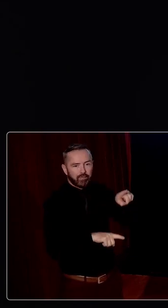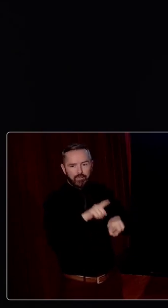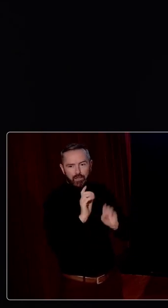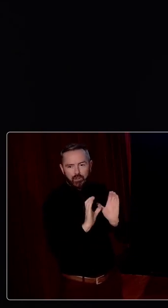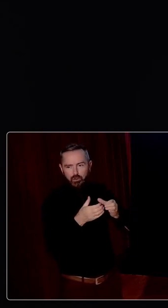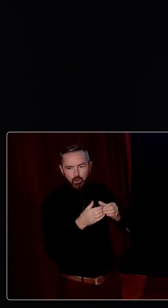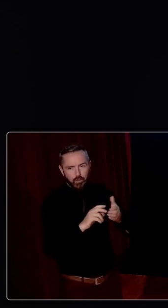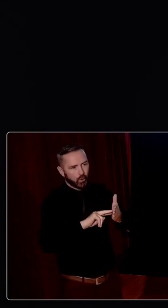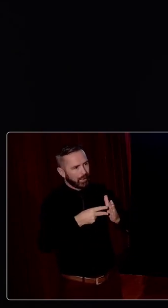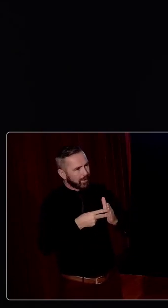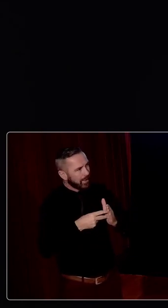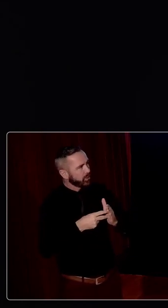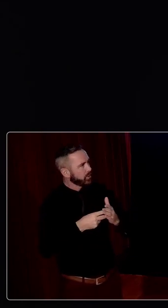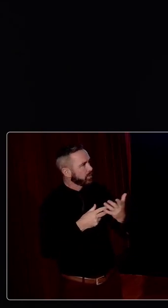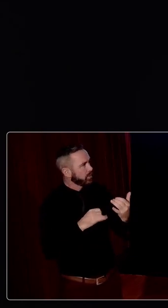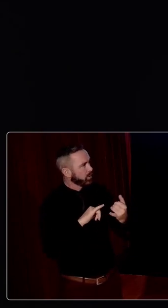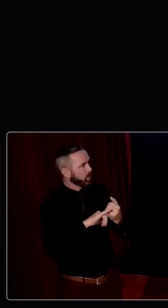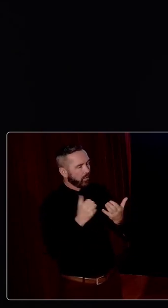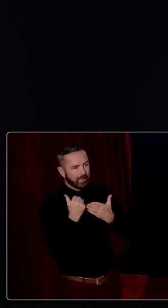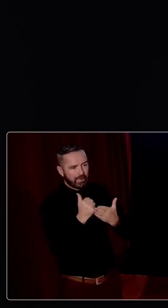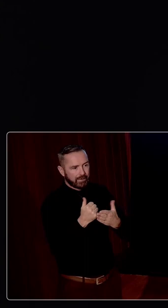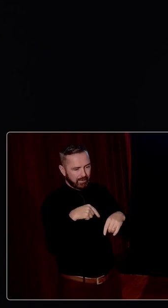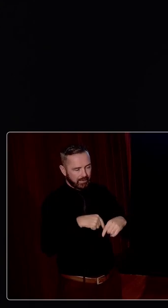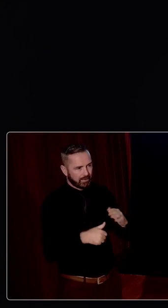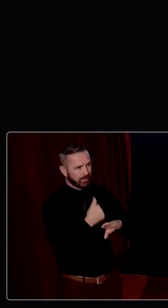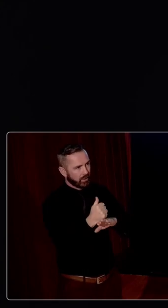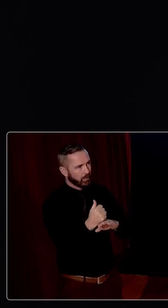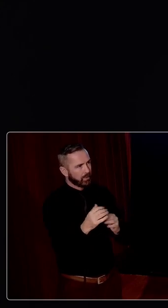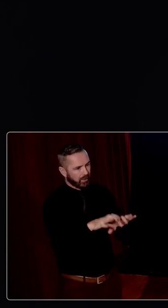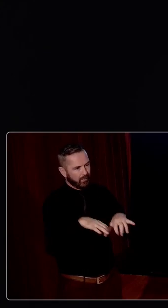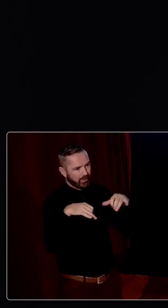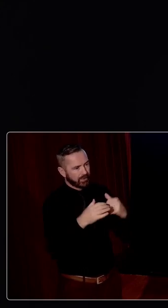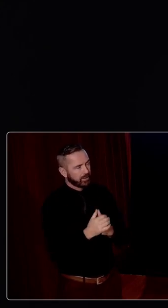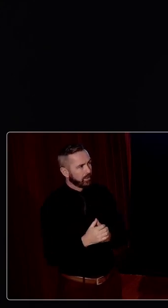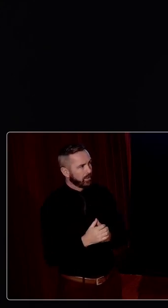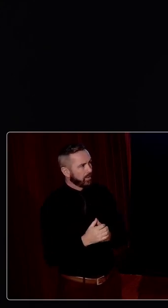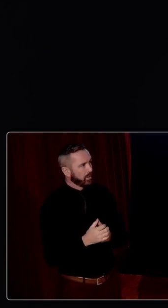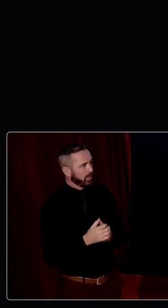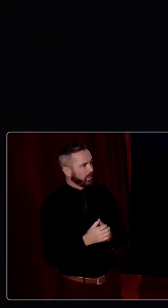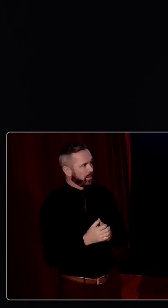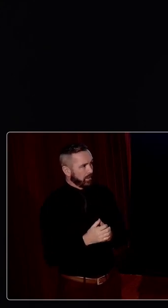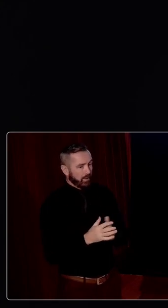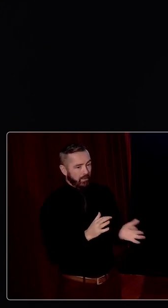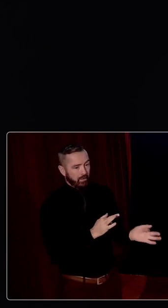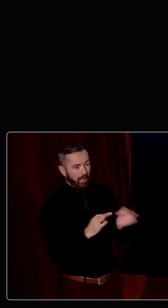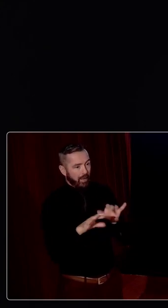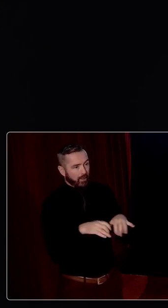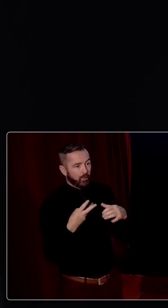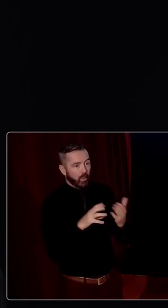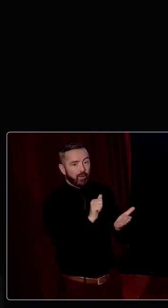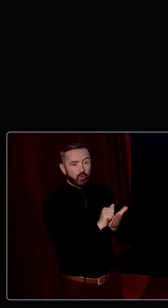groups, organizations who have assisted us in organizing this conference. The proceedings of the conference, there will be